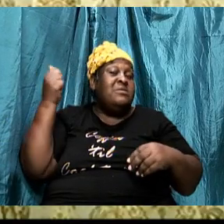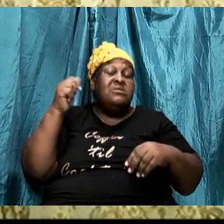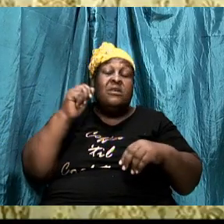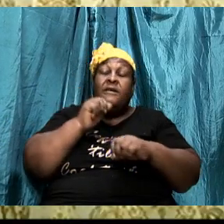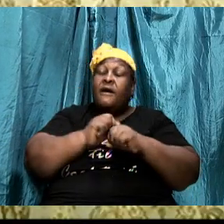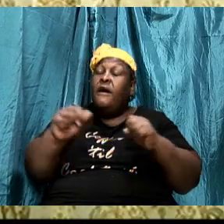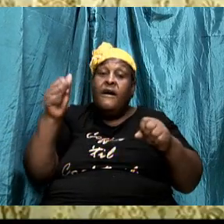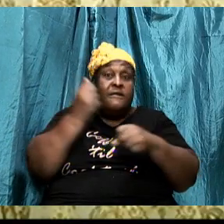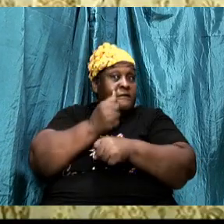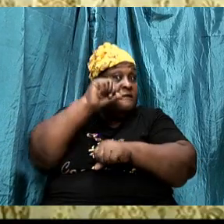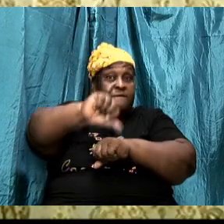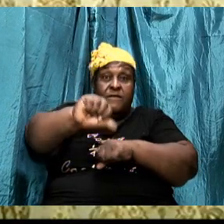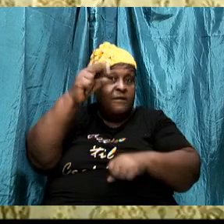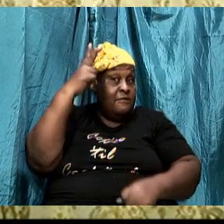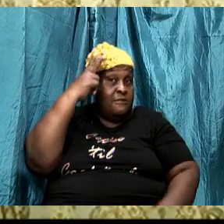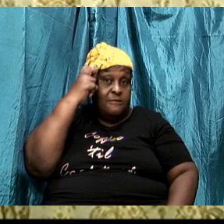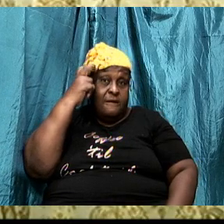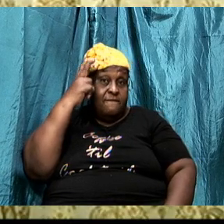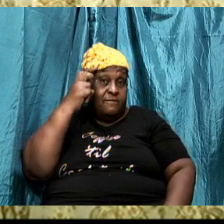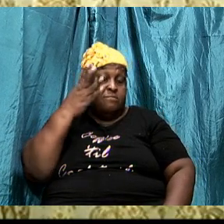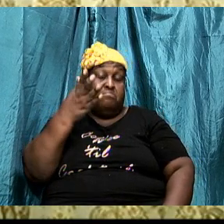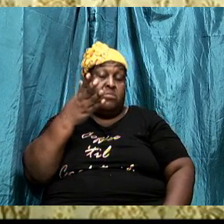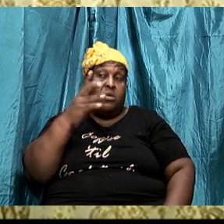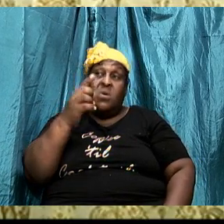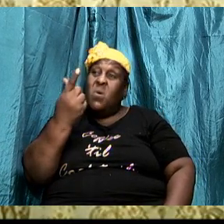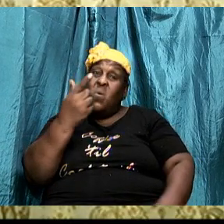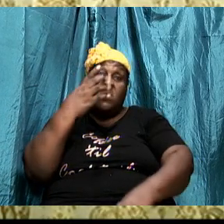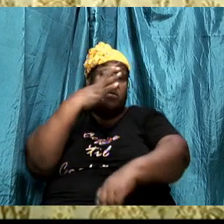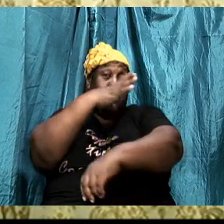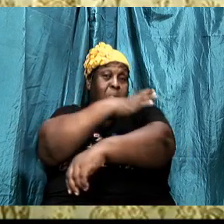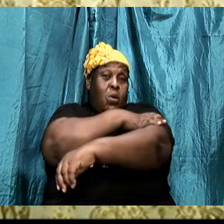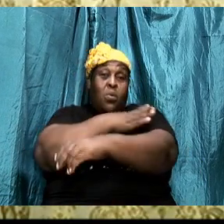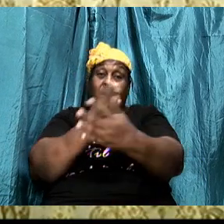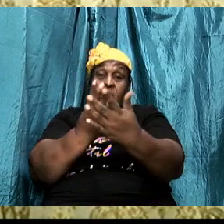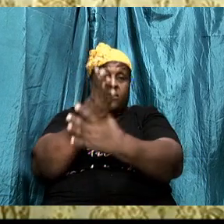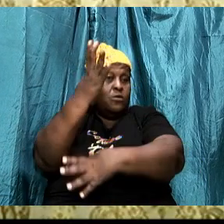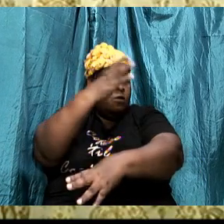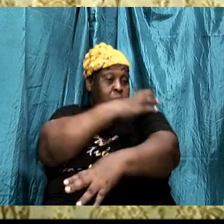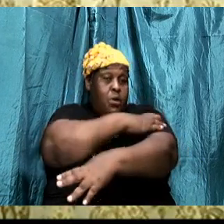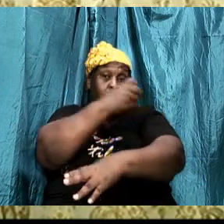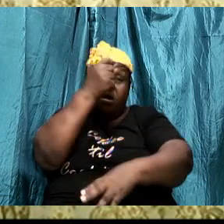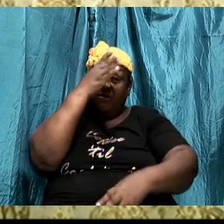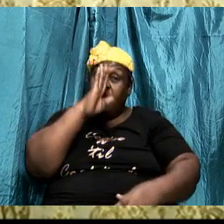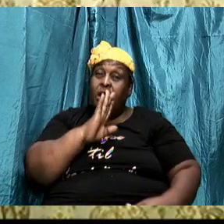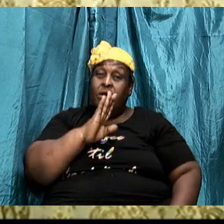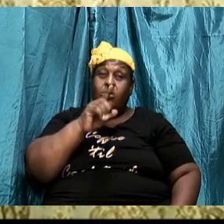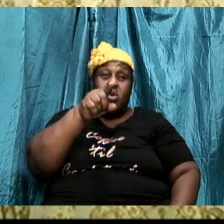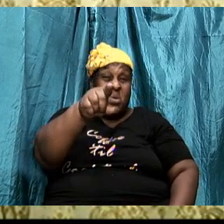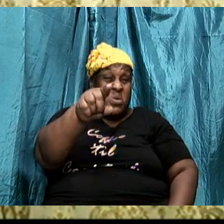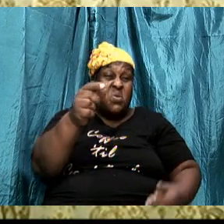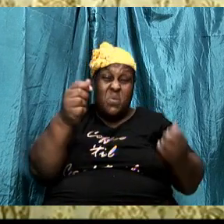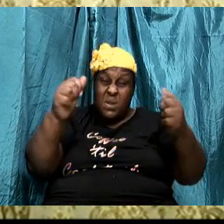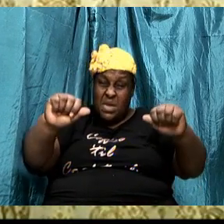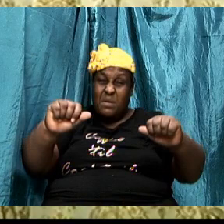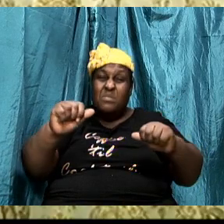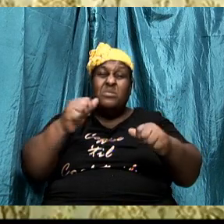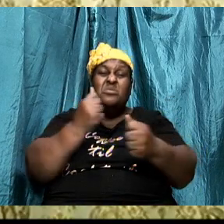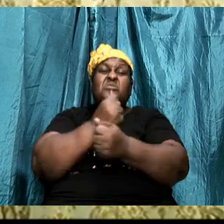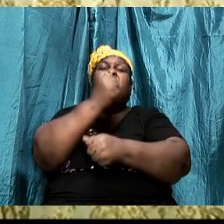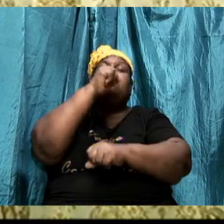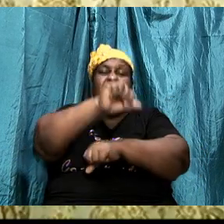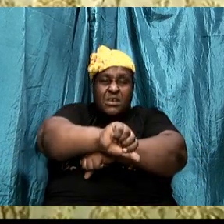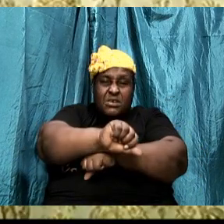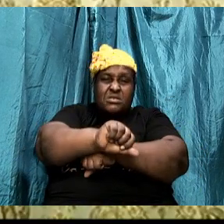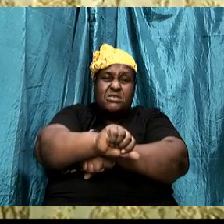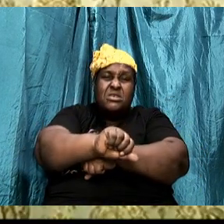an adversary that is only the power of God, through the power of God that you are able to defeat this adversary. And guess